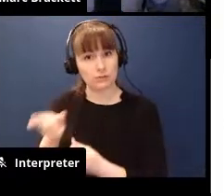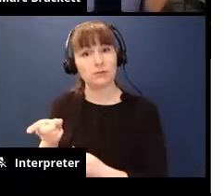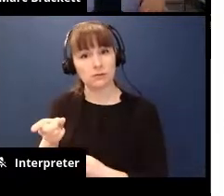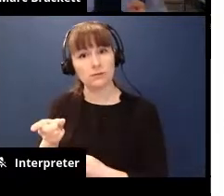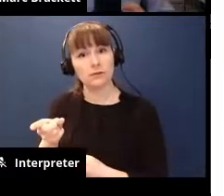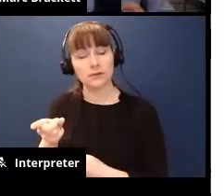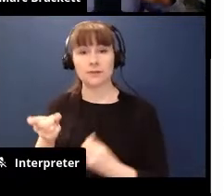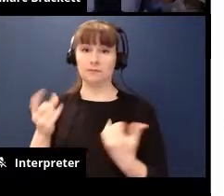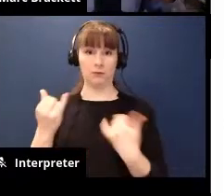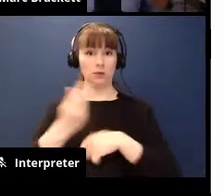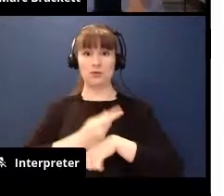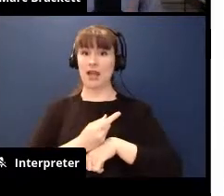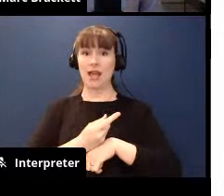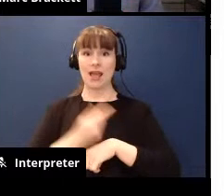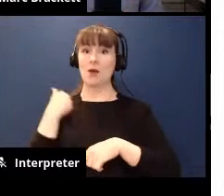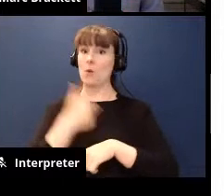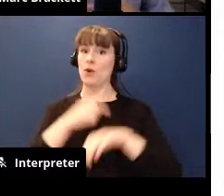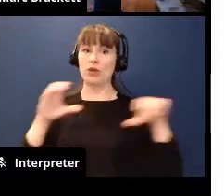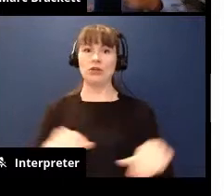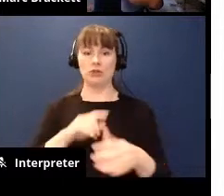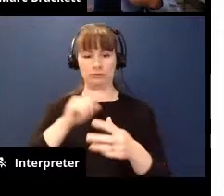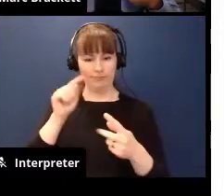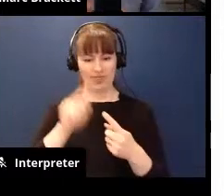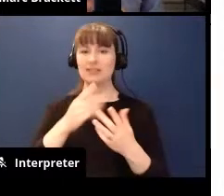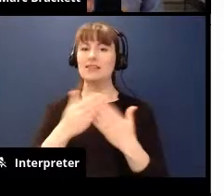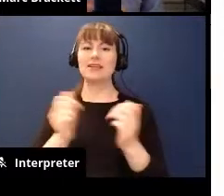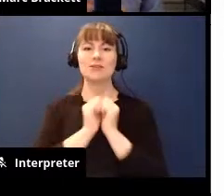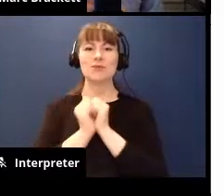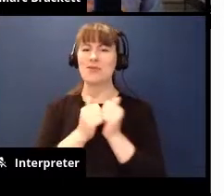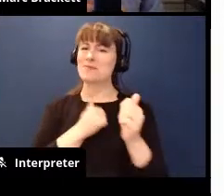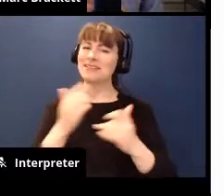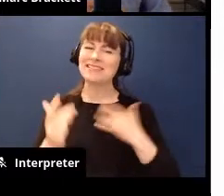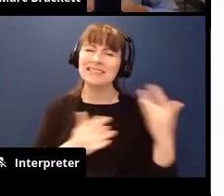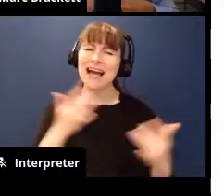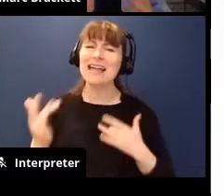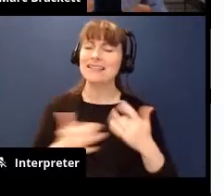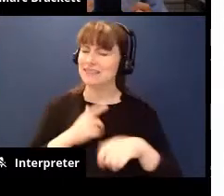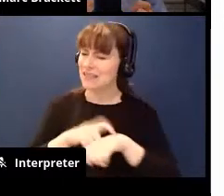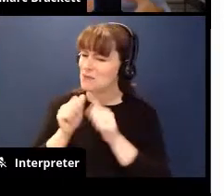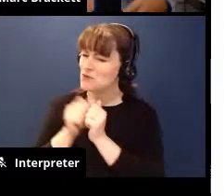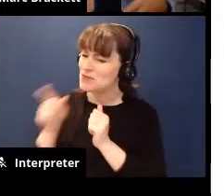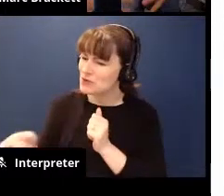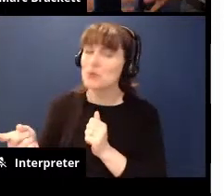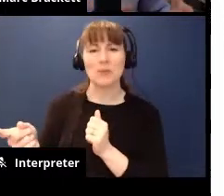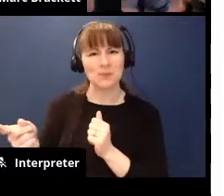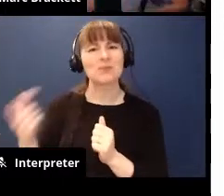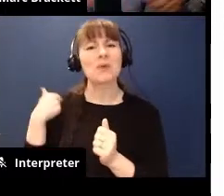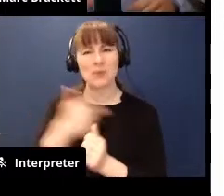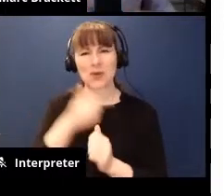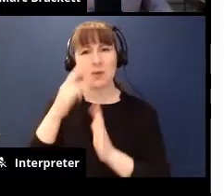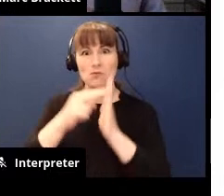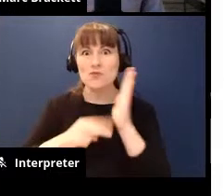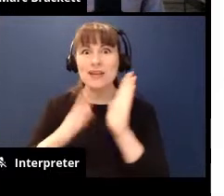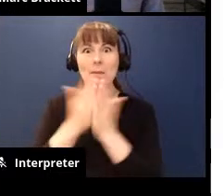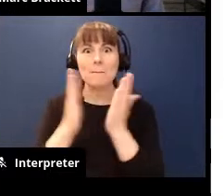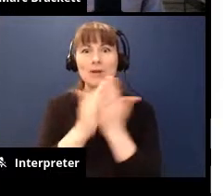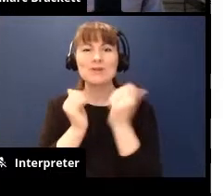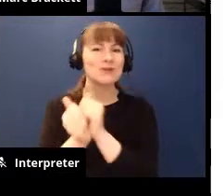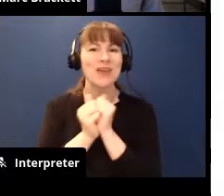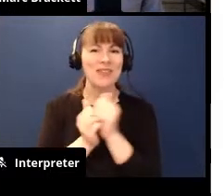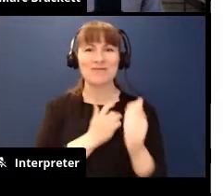gonna like today we're gonna do this together and i'm so excited to spend time with you and we're gonna do this you know we're gonna read this book together